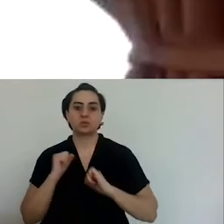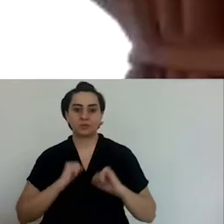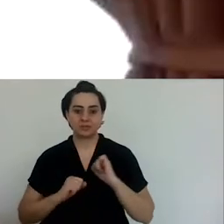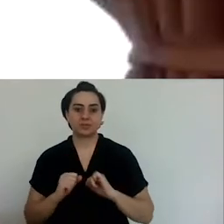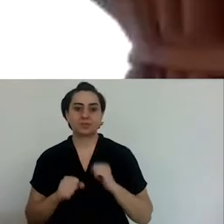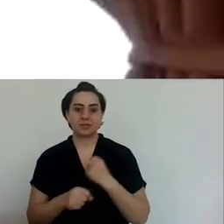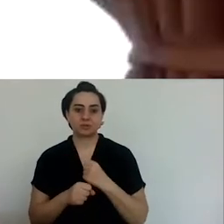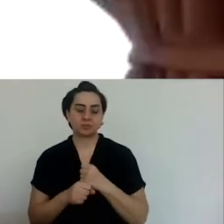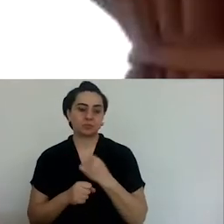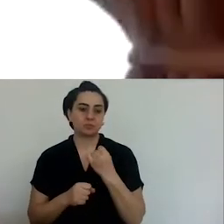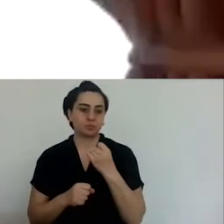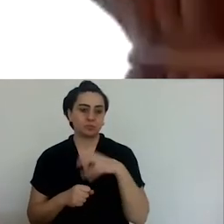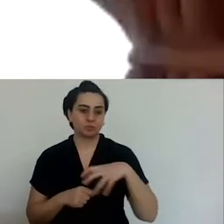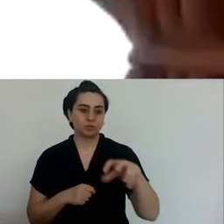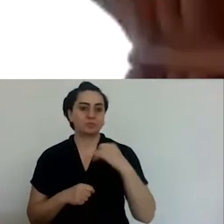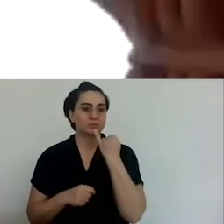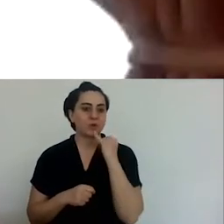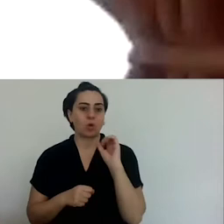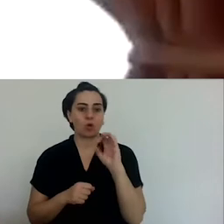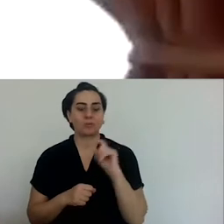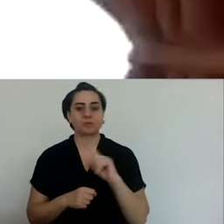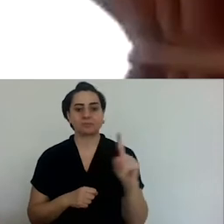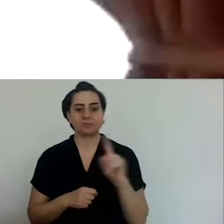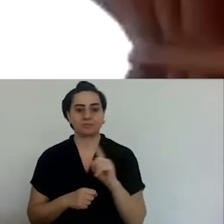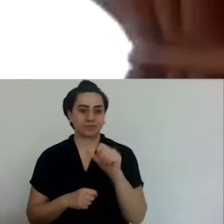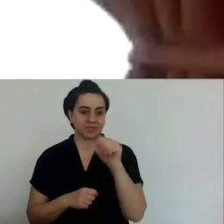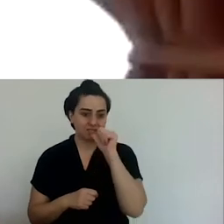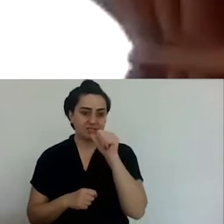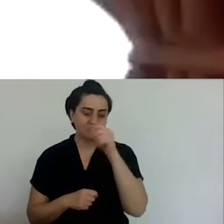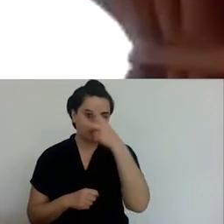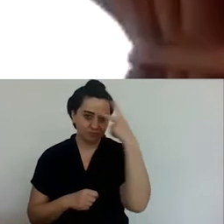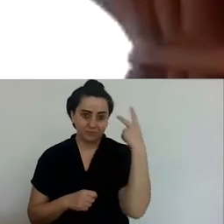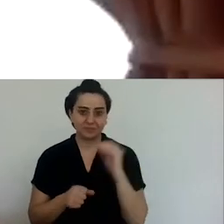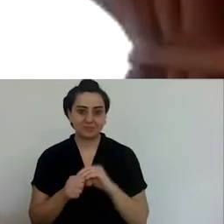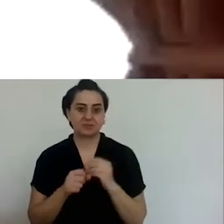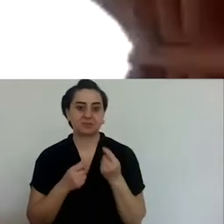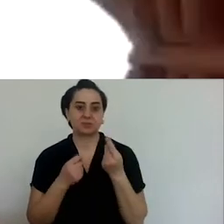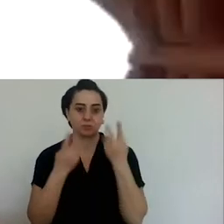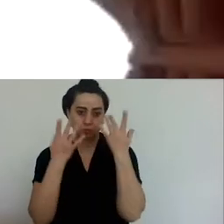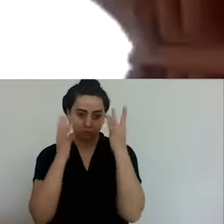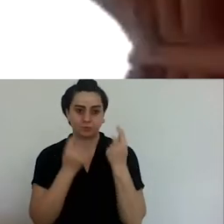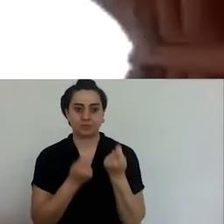Drinking Culture course as a visiting lecturer in the Gastronomy Department of Vulcan University.